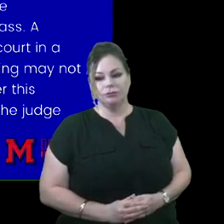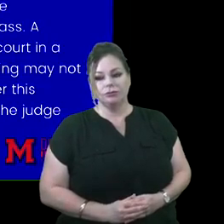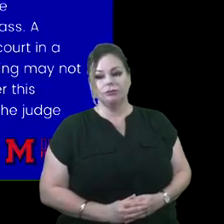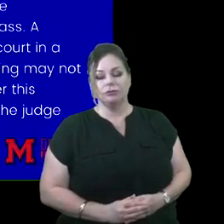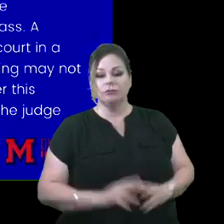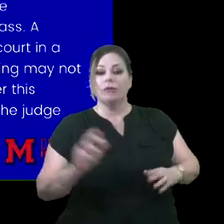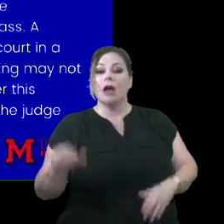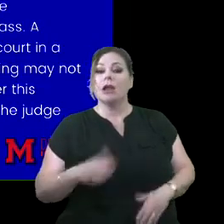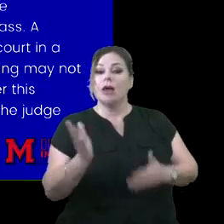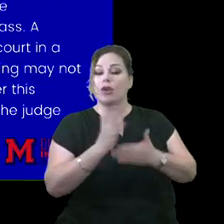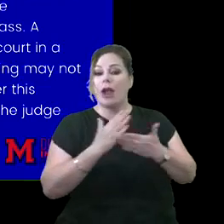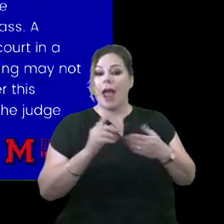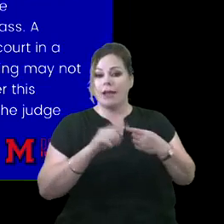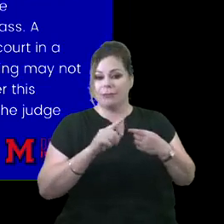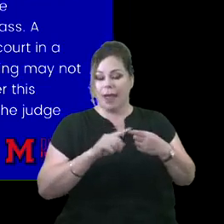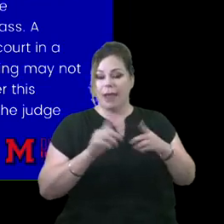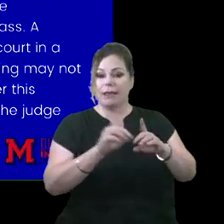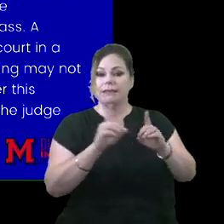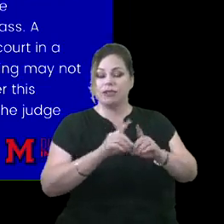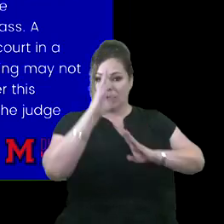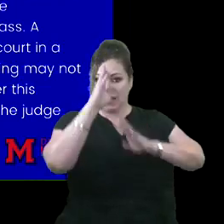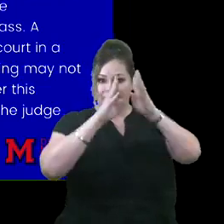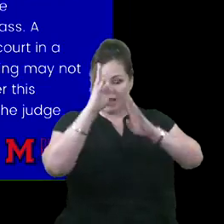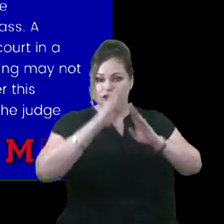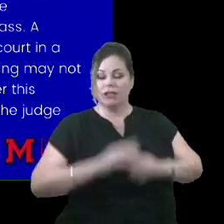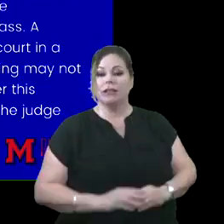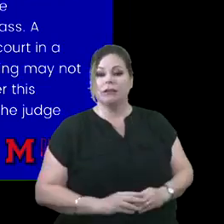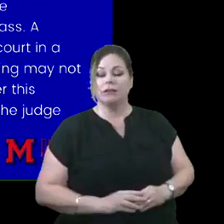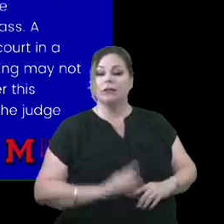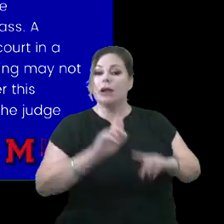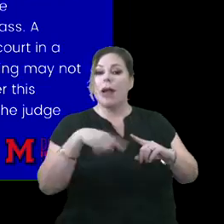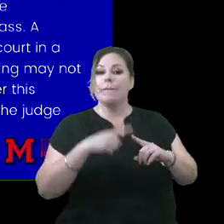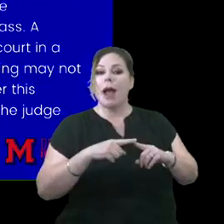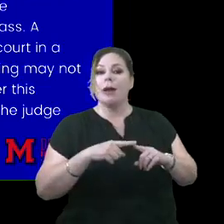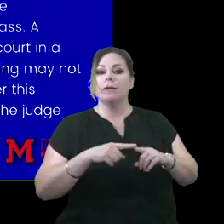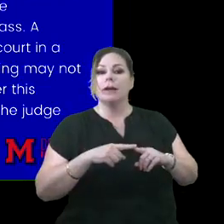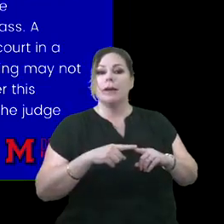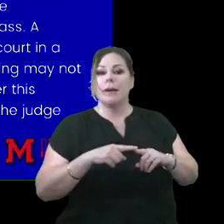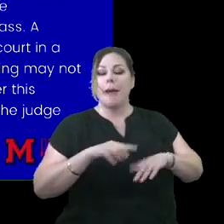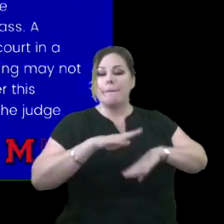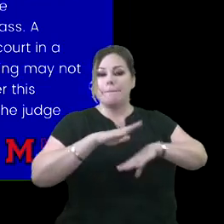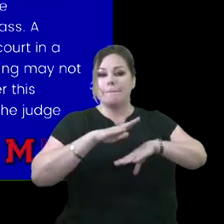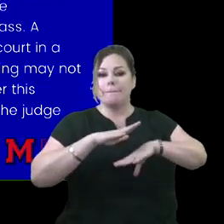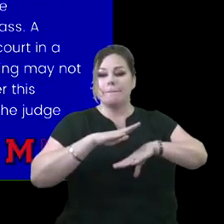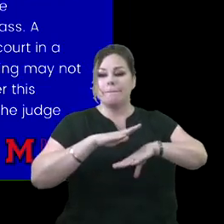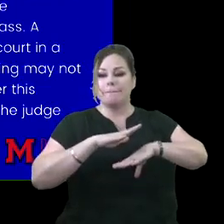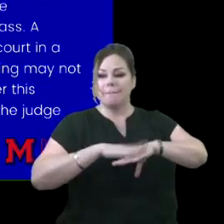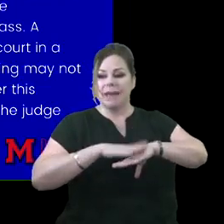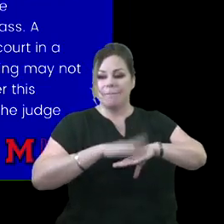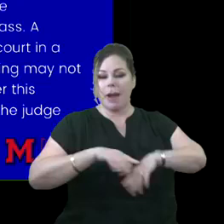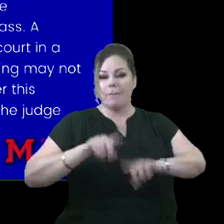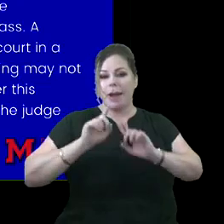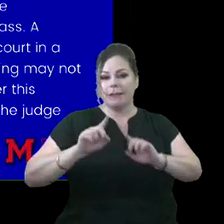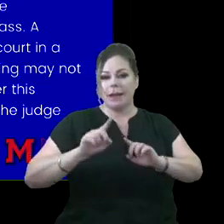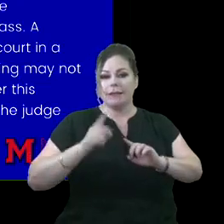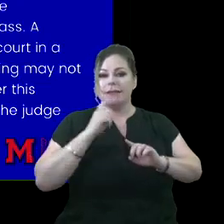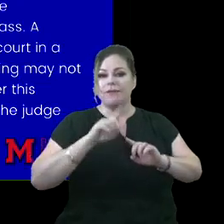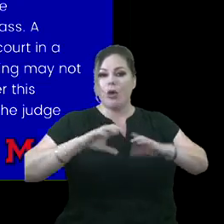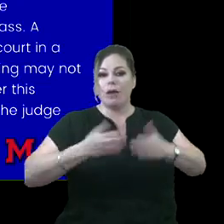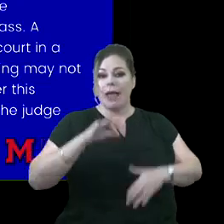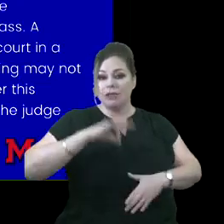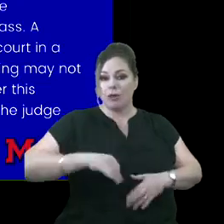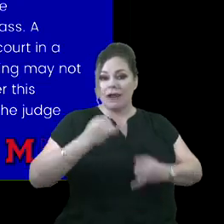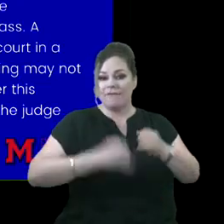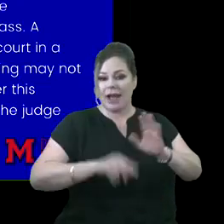Another aspect of our district of innovation is really around minimum attendance for class credit or final grade. And